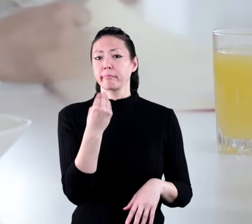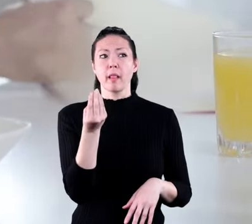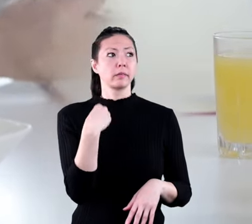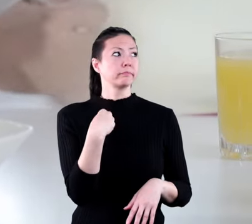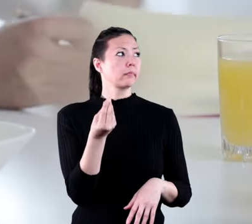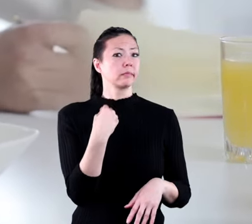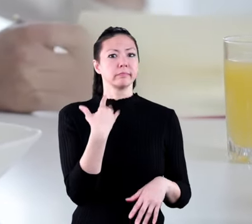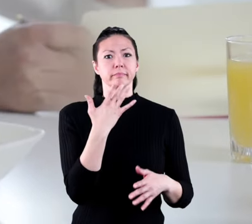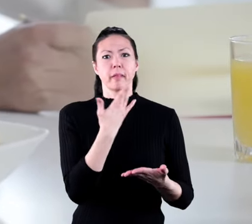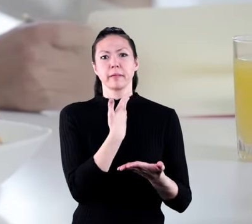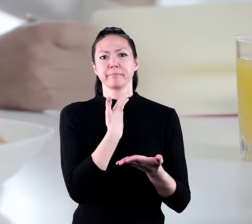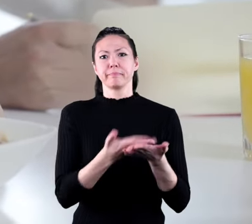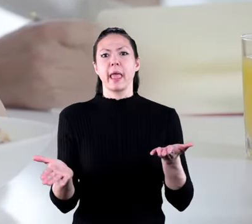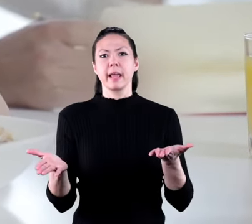food would be pretty boring